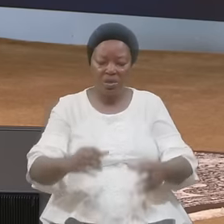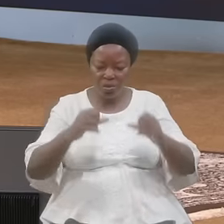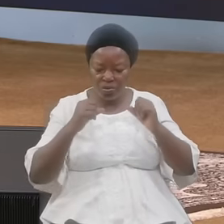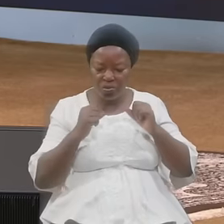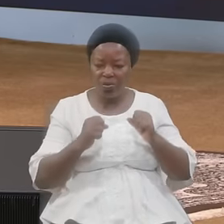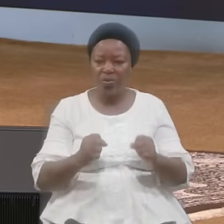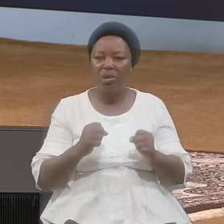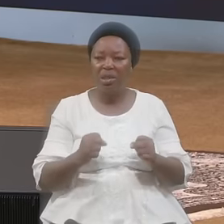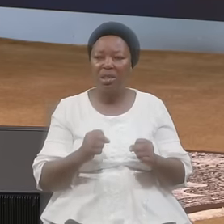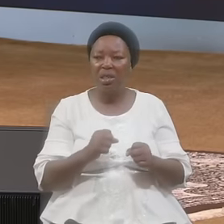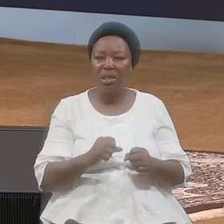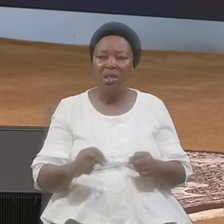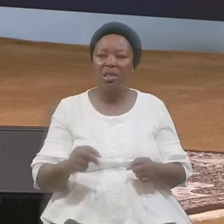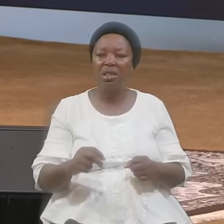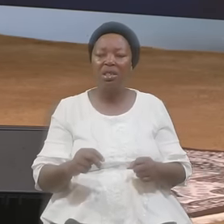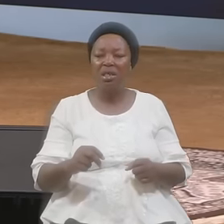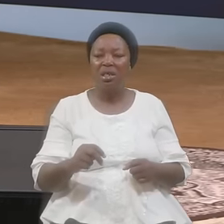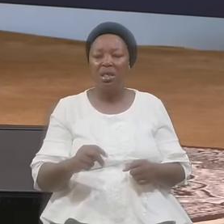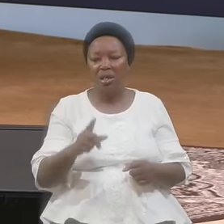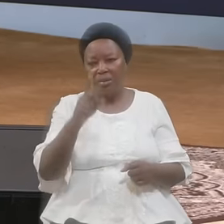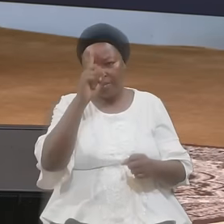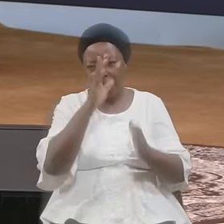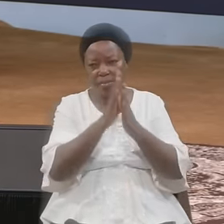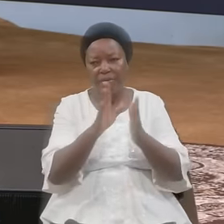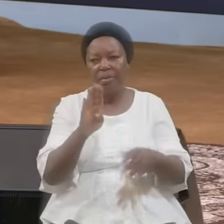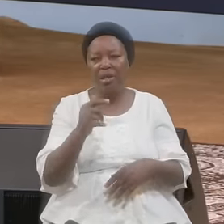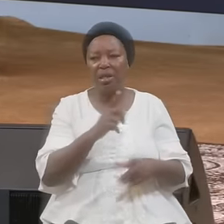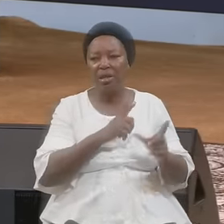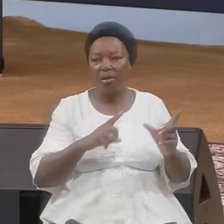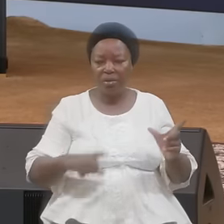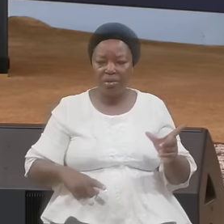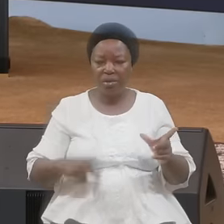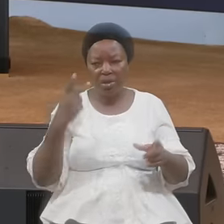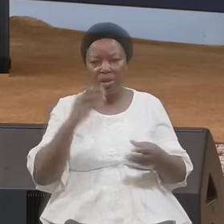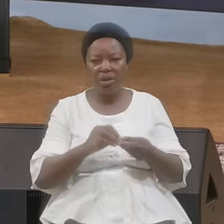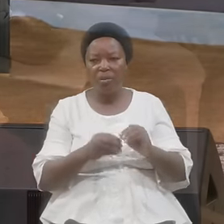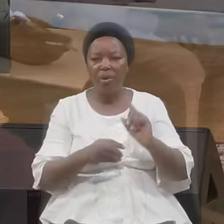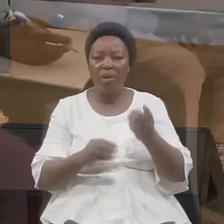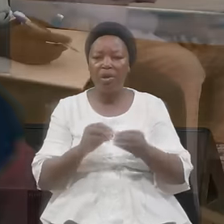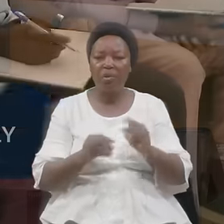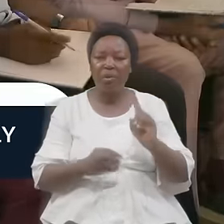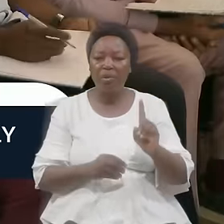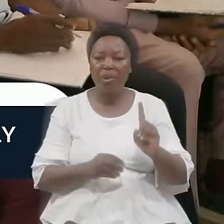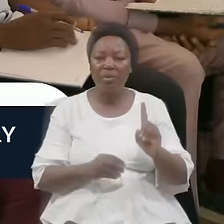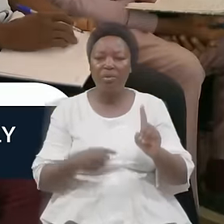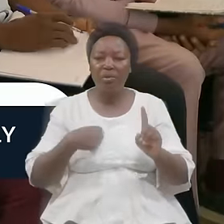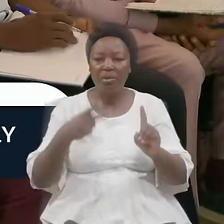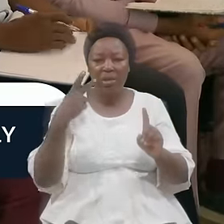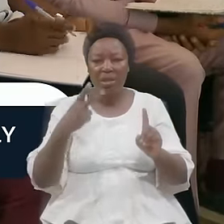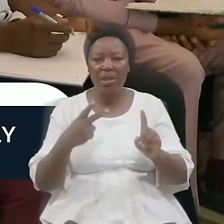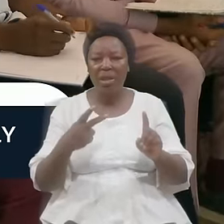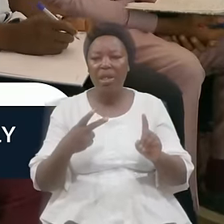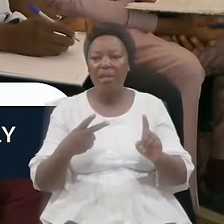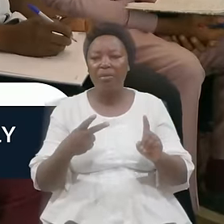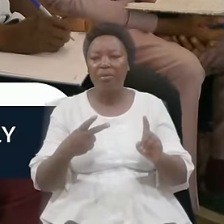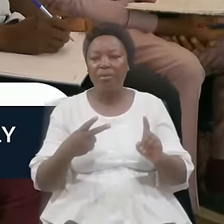Saints By The Lord Look At Number One Number One We're Looking At